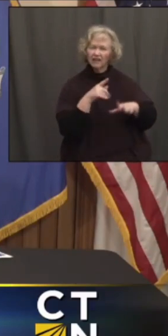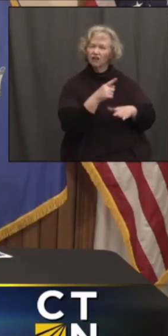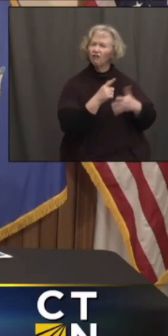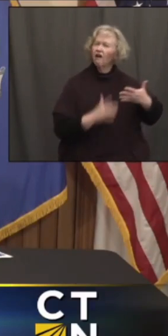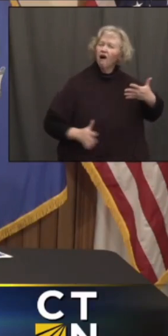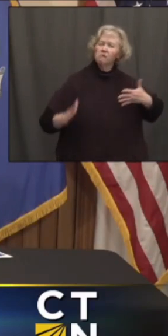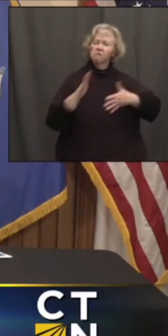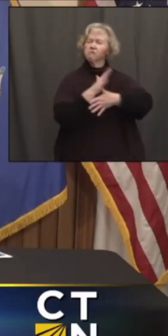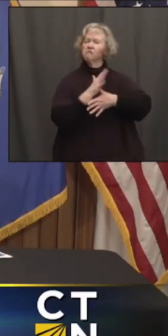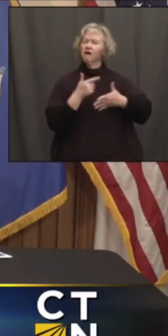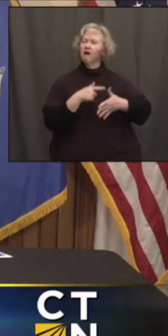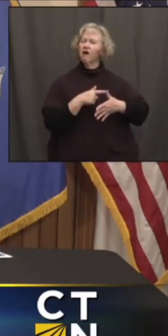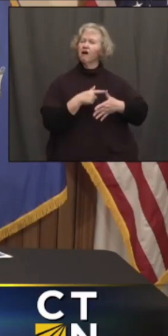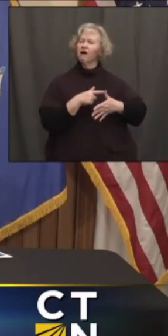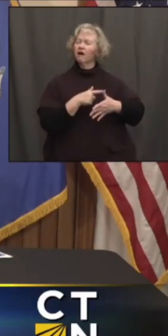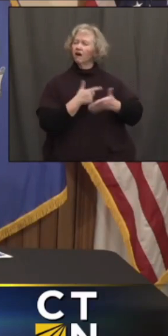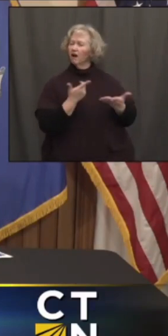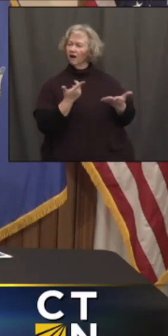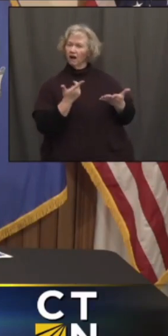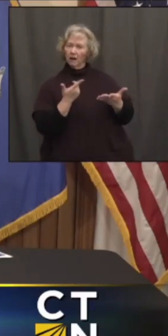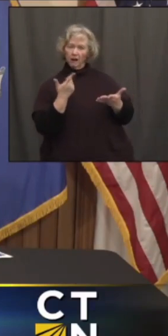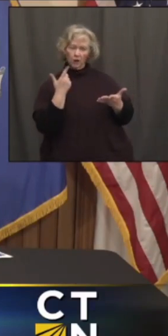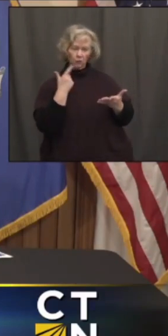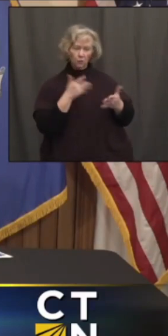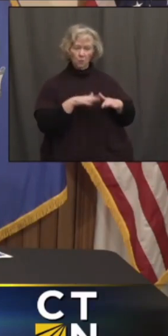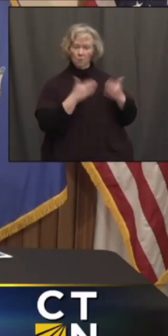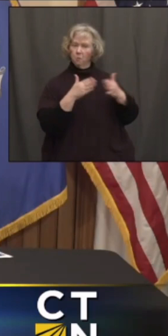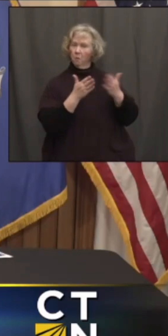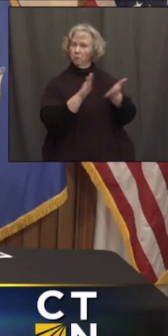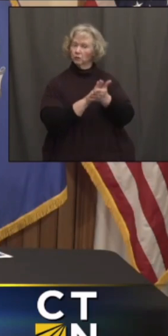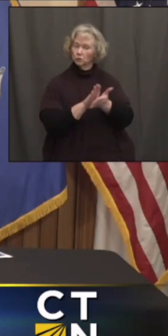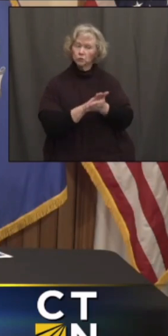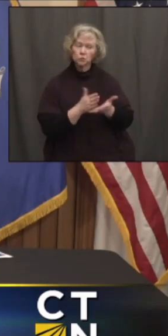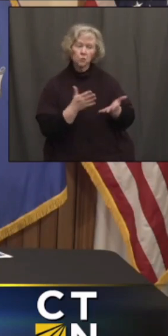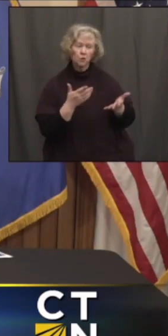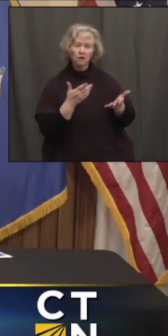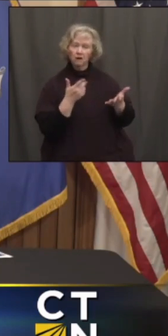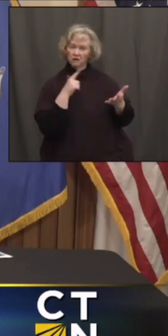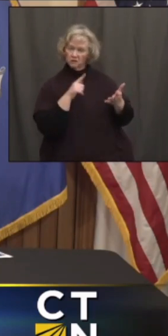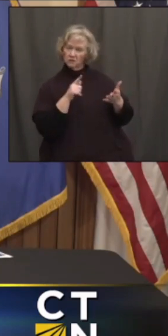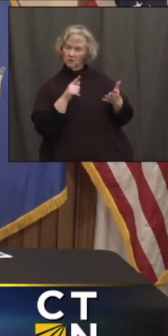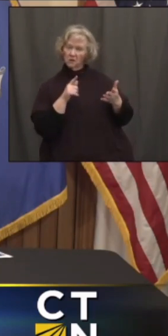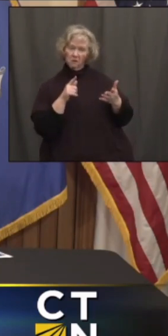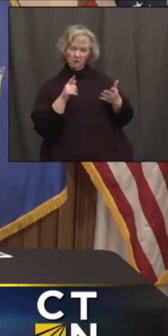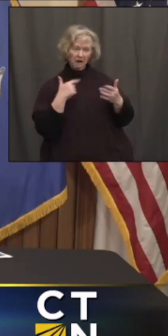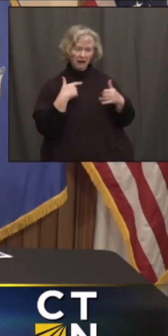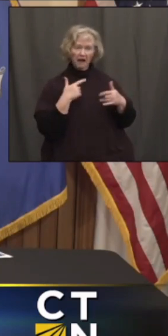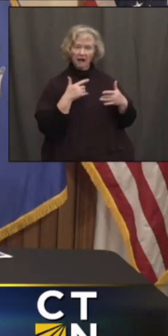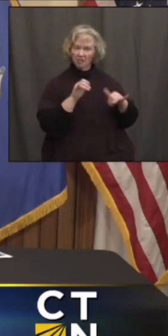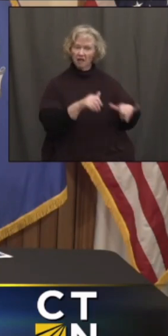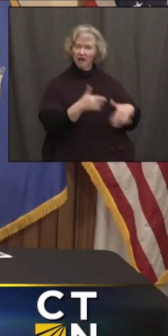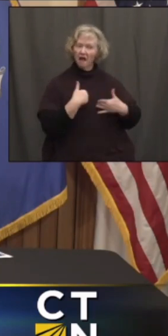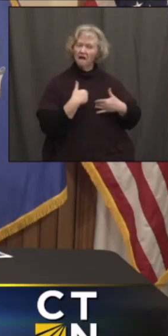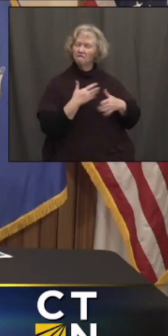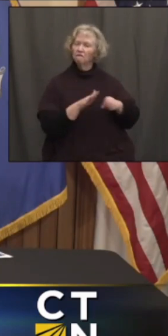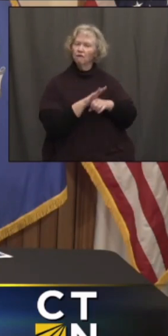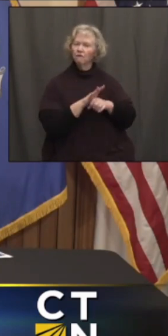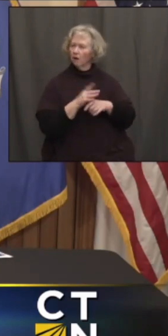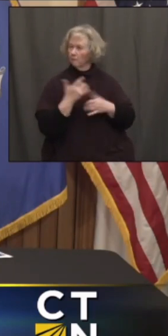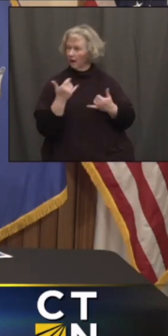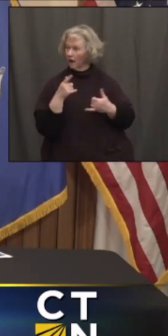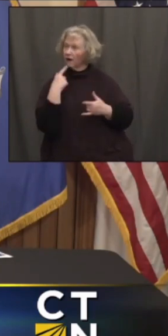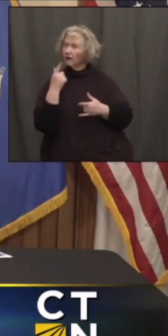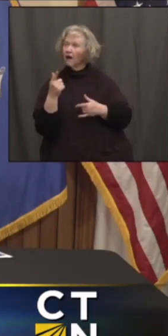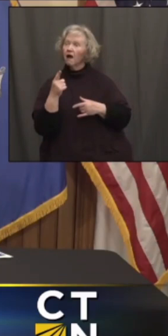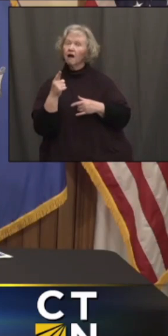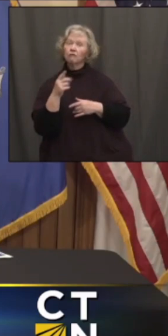vaccination priority list specifically to help open schools, to make sure that schools would be able to run at full capacity. Well, now you're asking restaurants